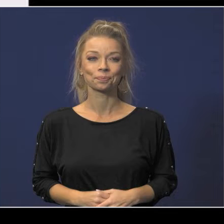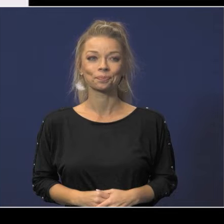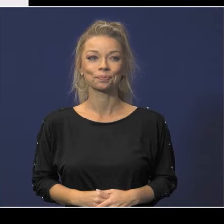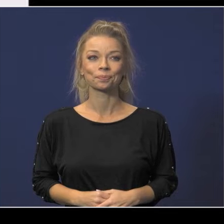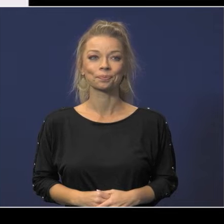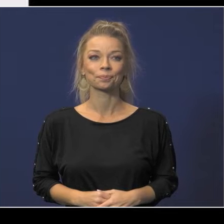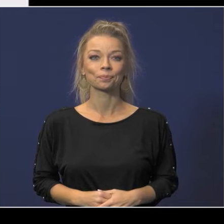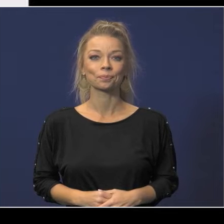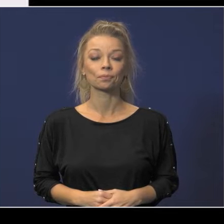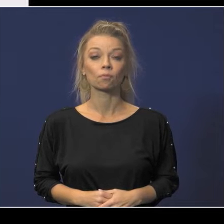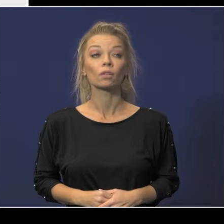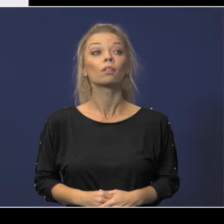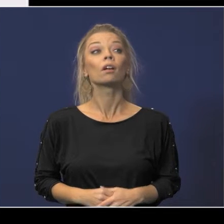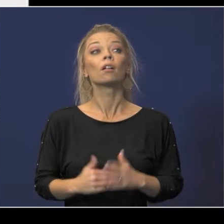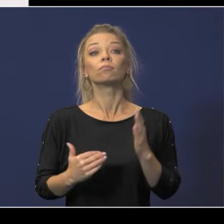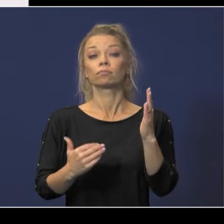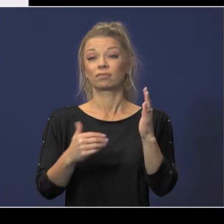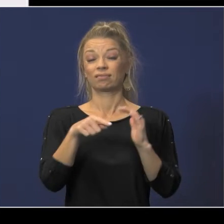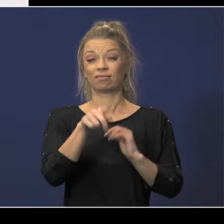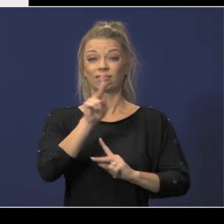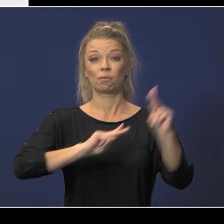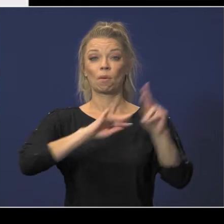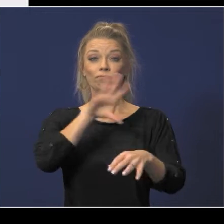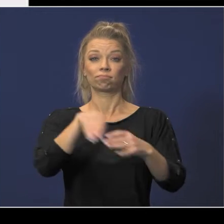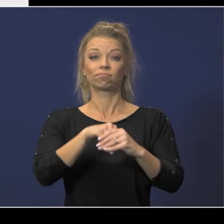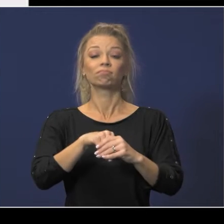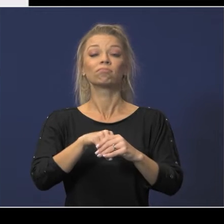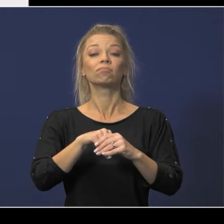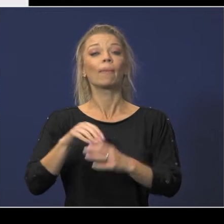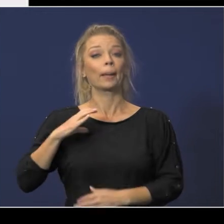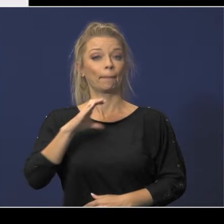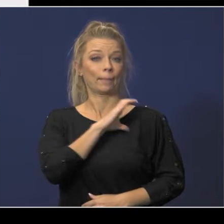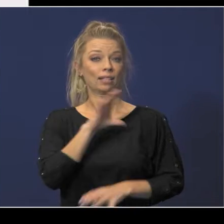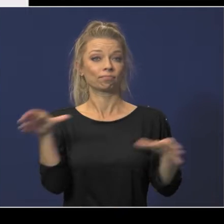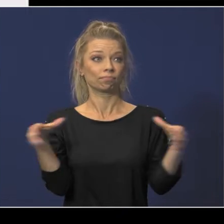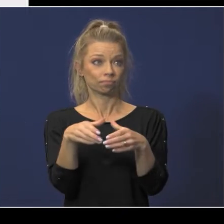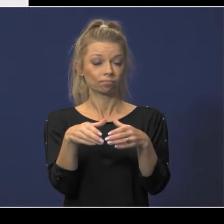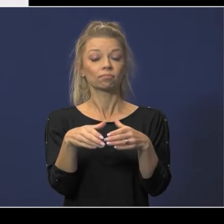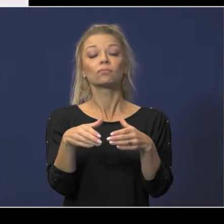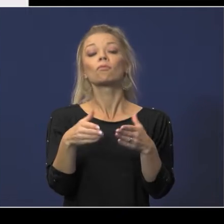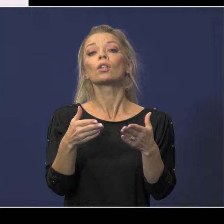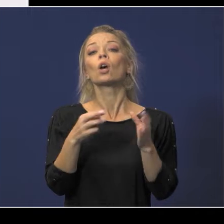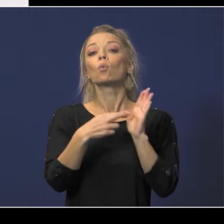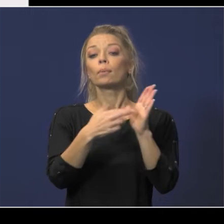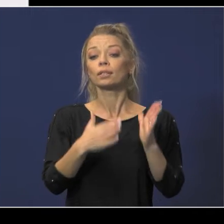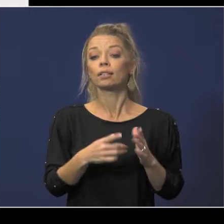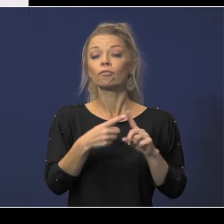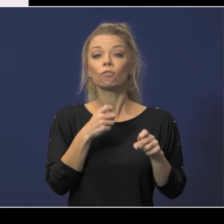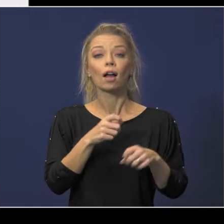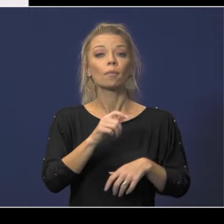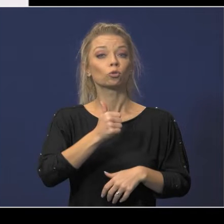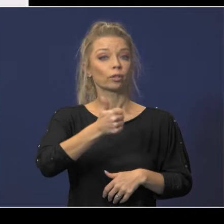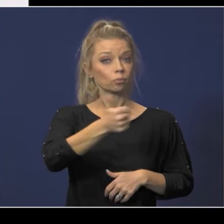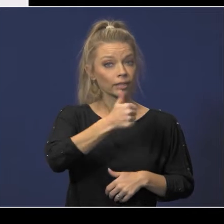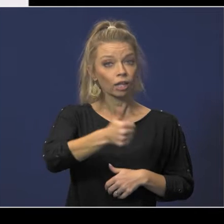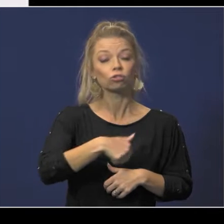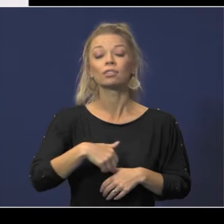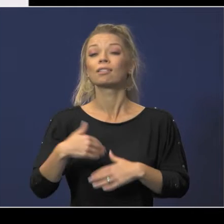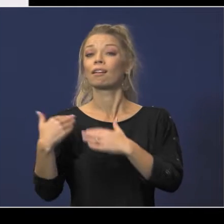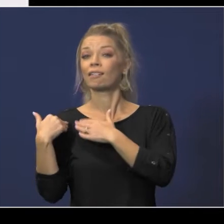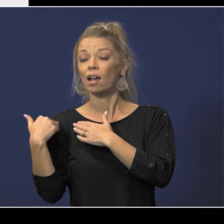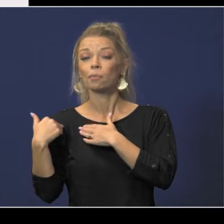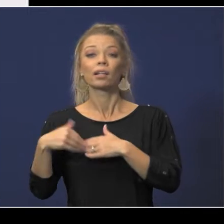okay the following people were on the committee and as you can see there were representatives from transportation special programs accountability department